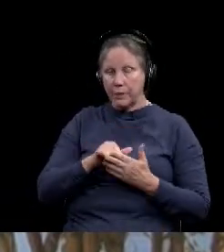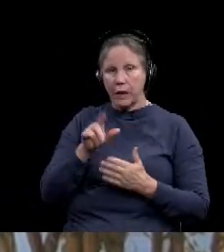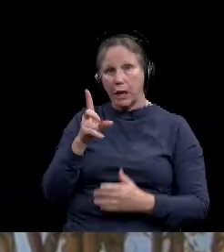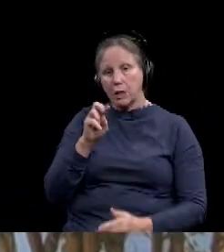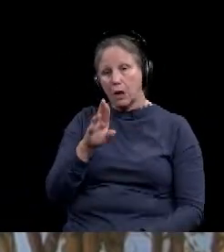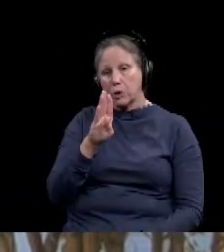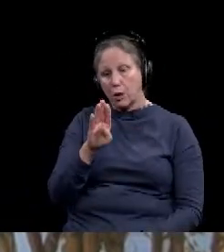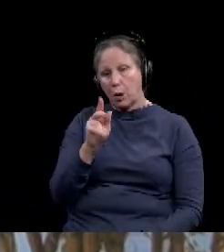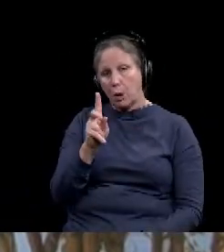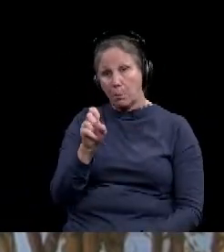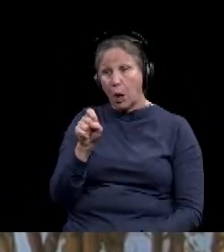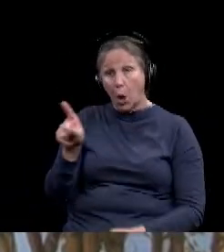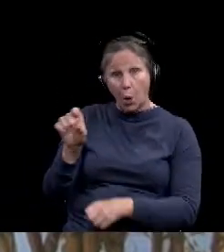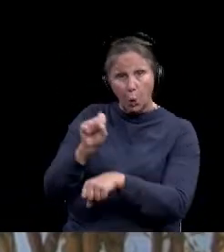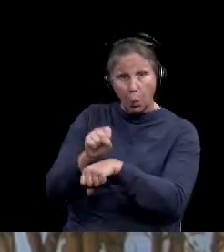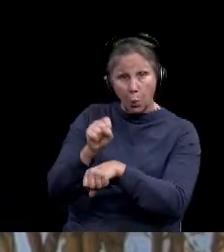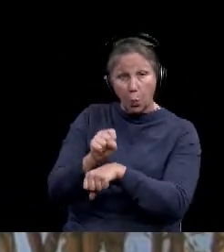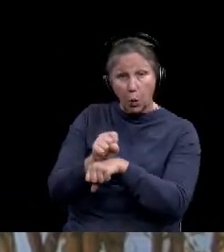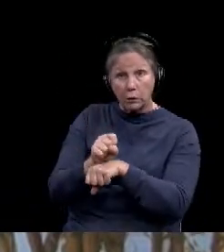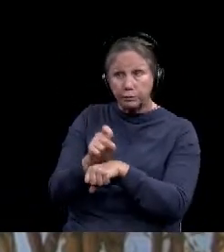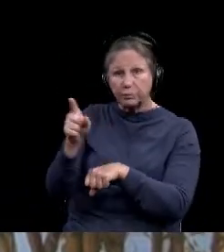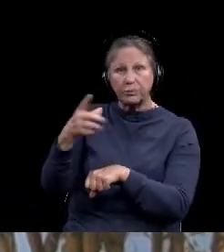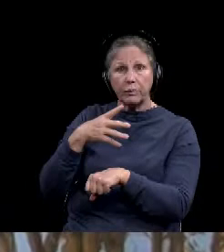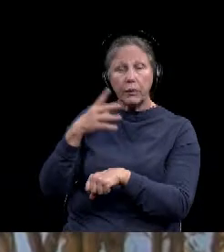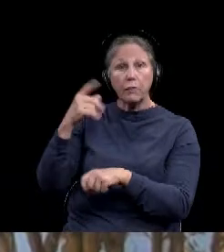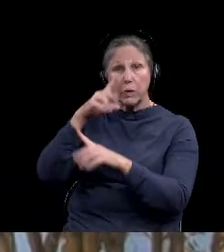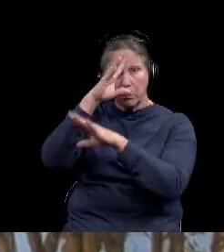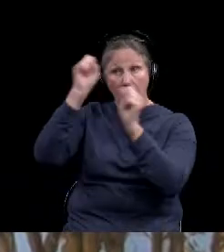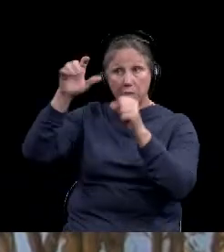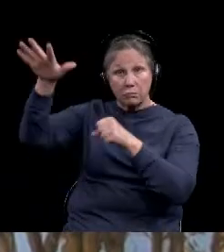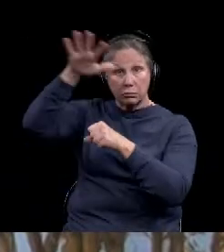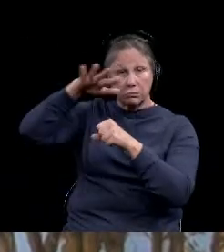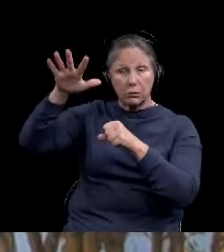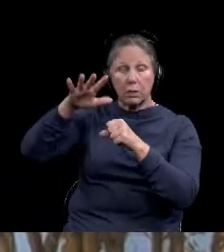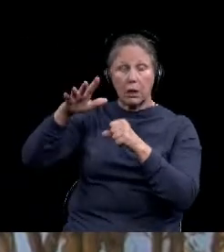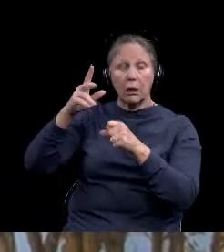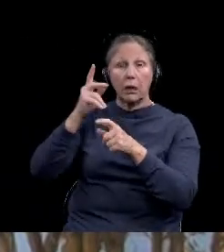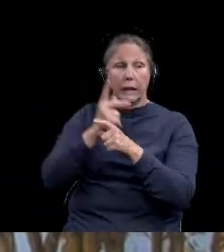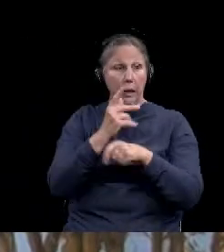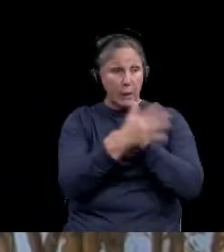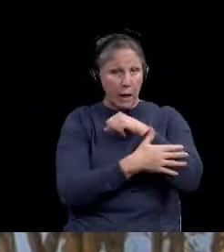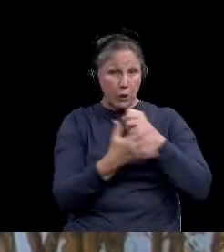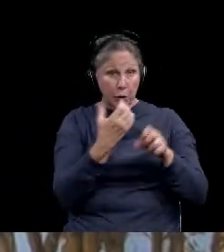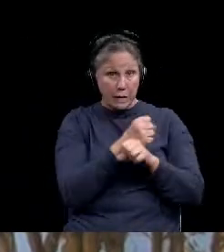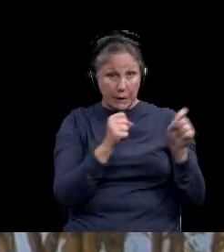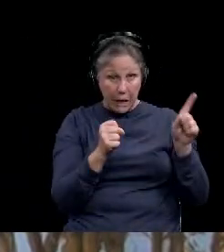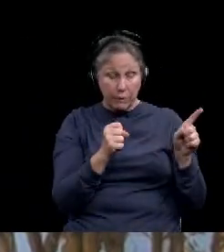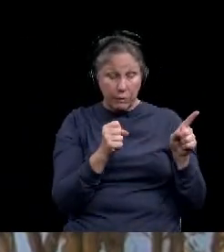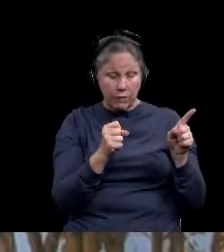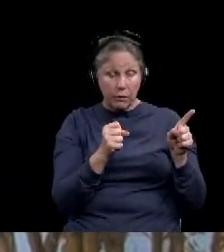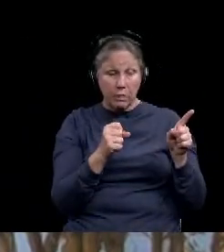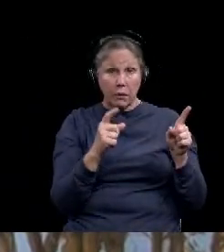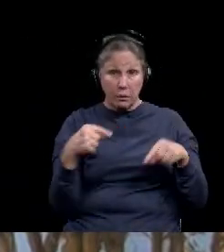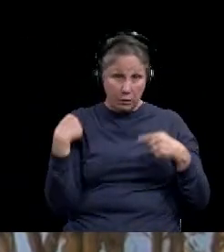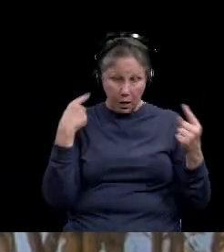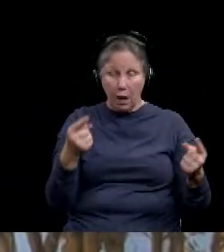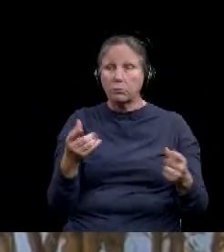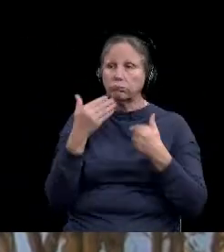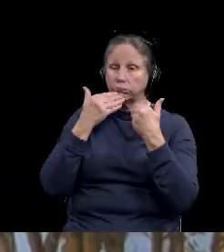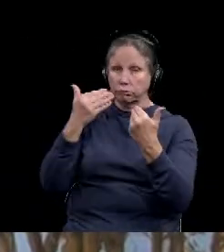Dr. Birx has done for the White House to try to keep our country safe through this pandemic.